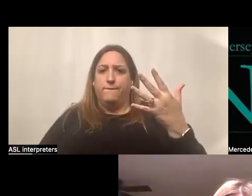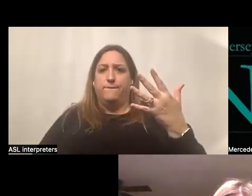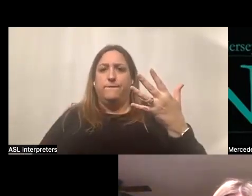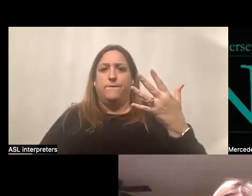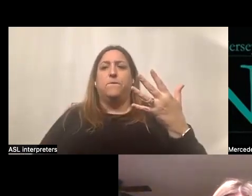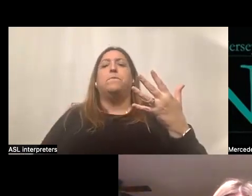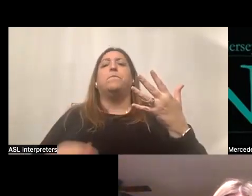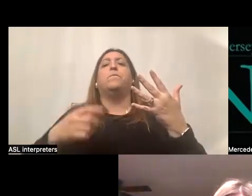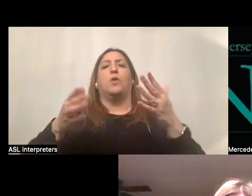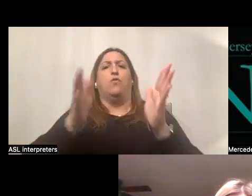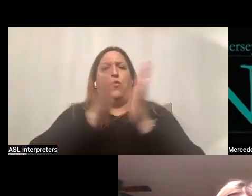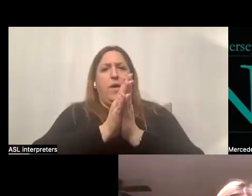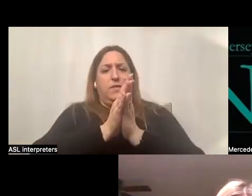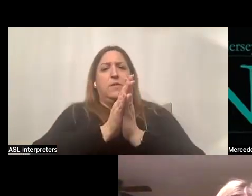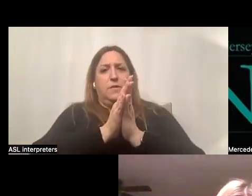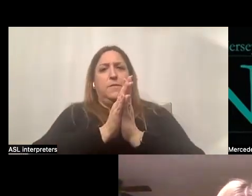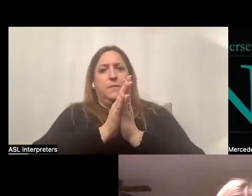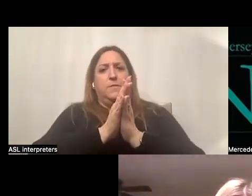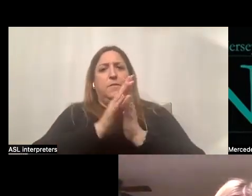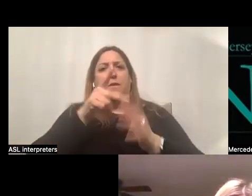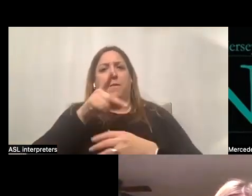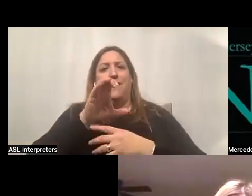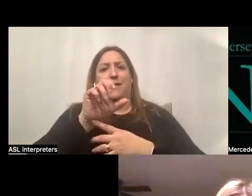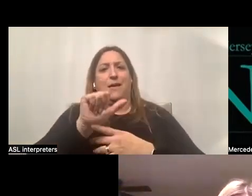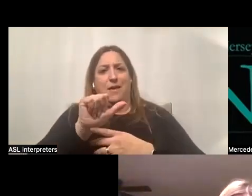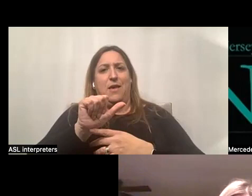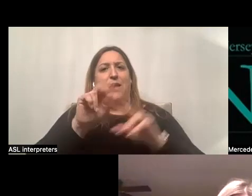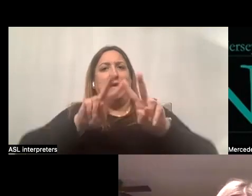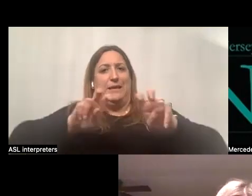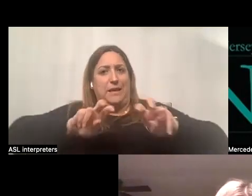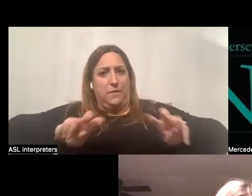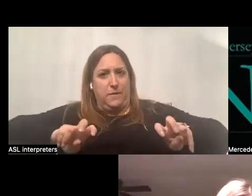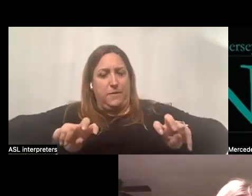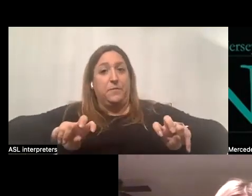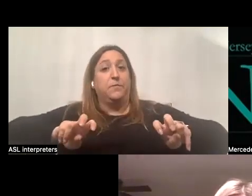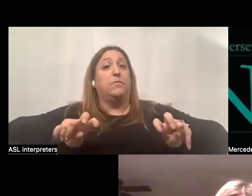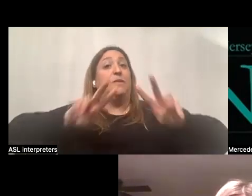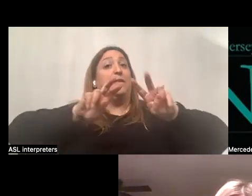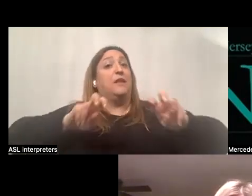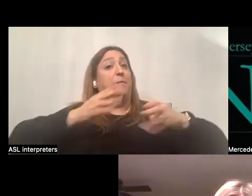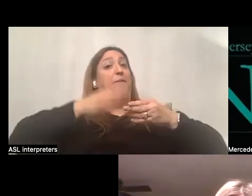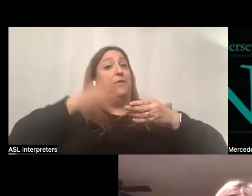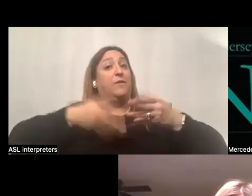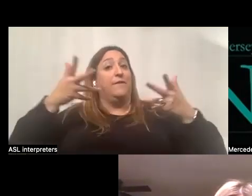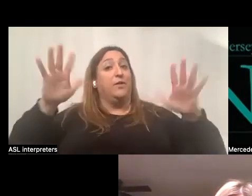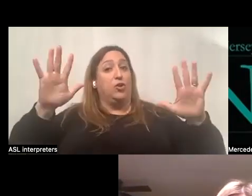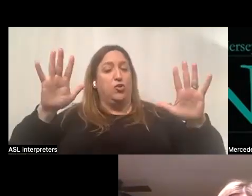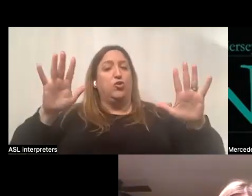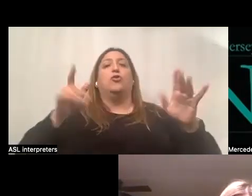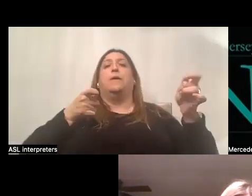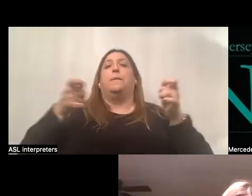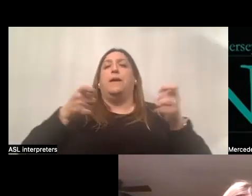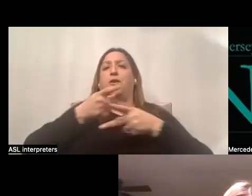and you can request a PCA assessment. And once your assessment is complete, your managed care